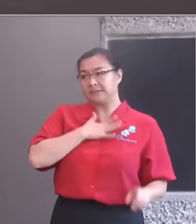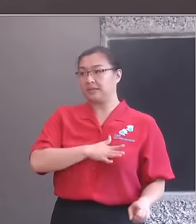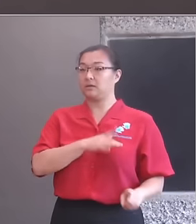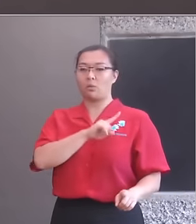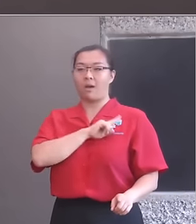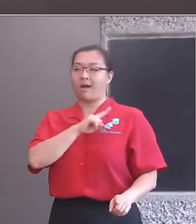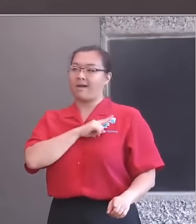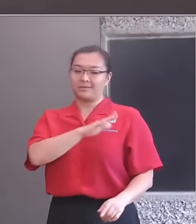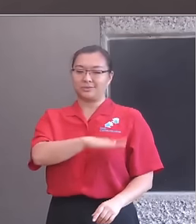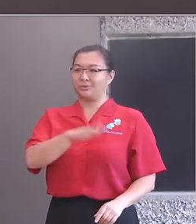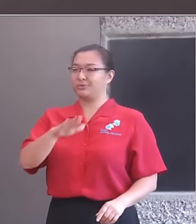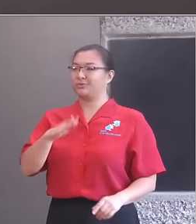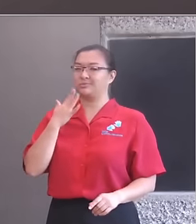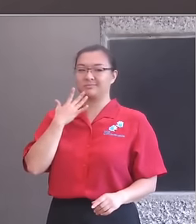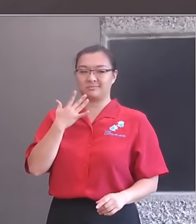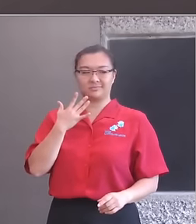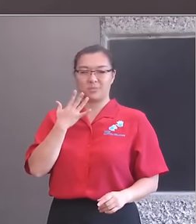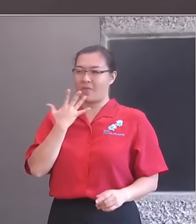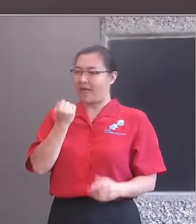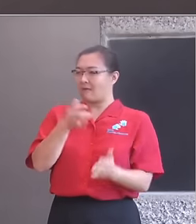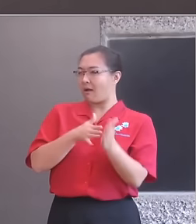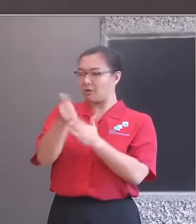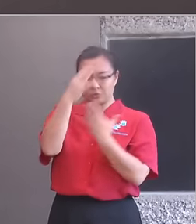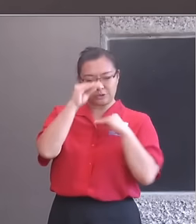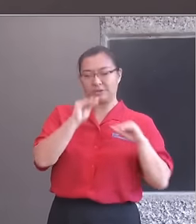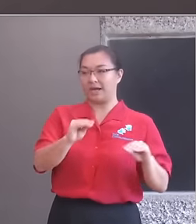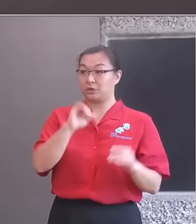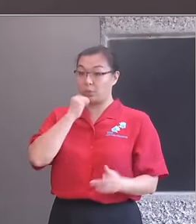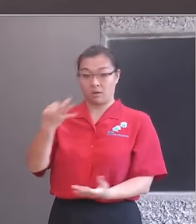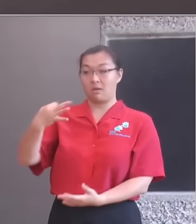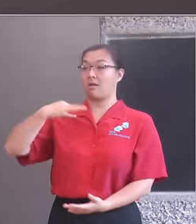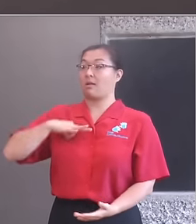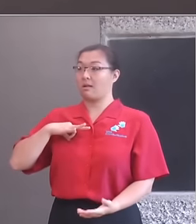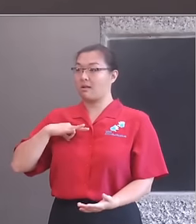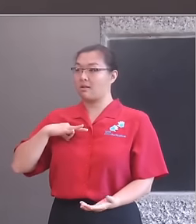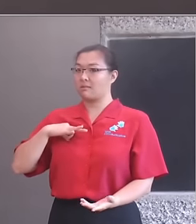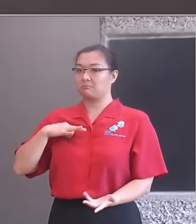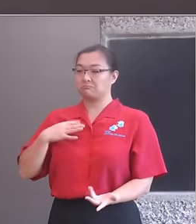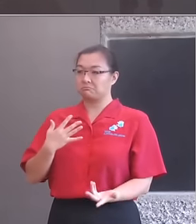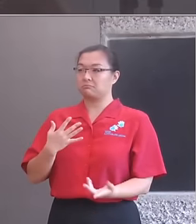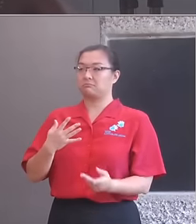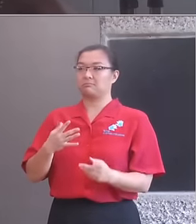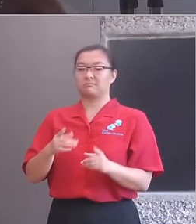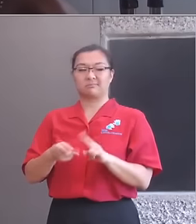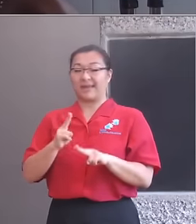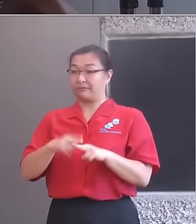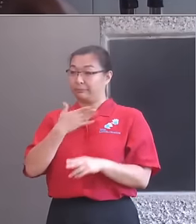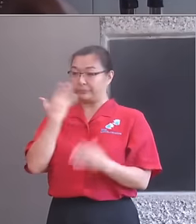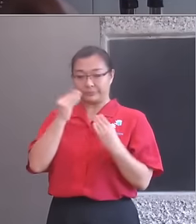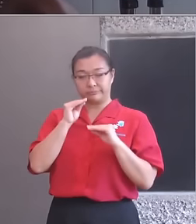maximum benefit from a cultural education. Or talented individuals will sadly fail to achieve their potential.